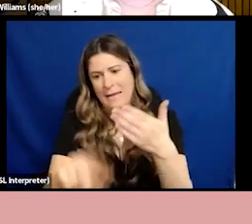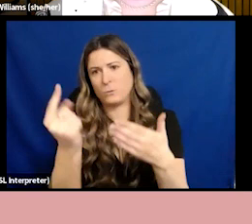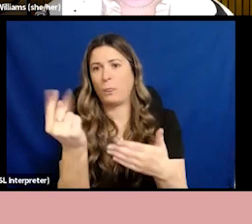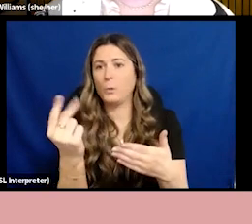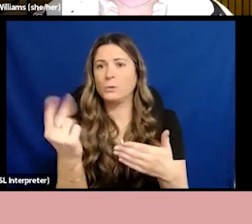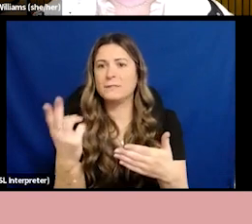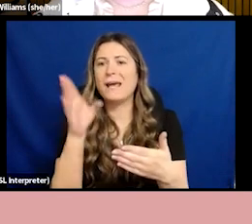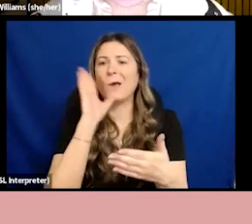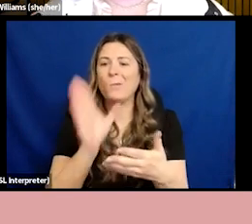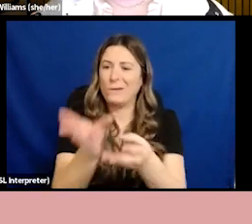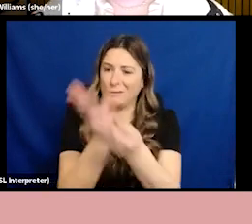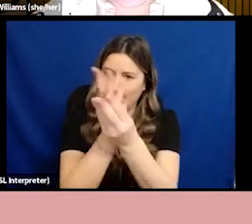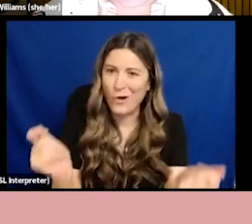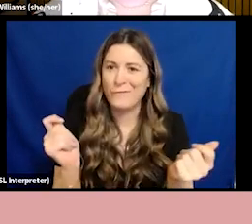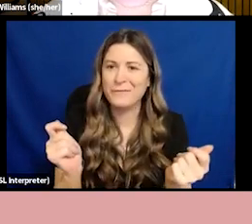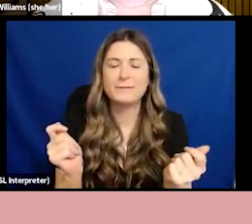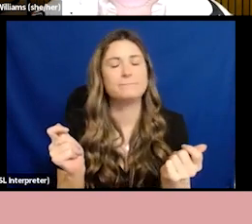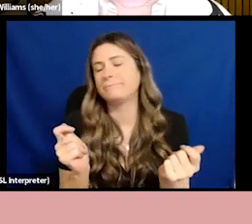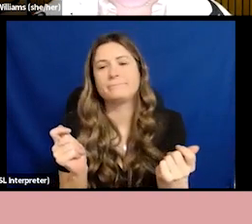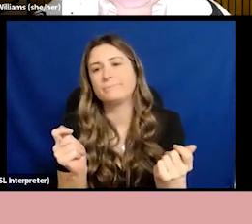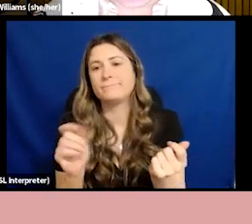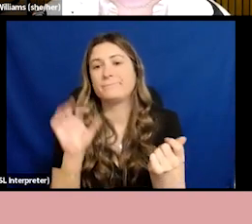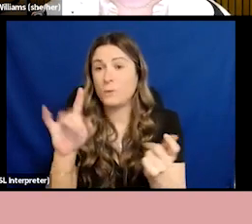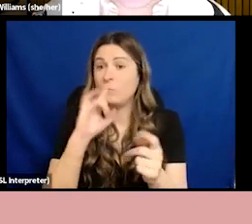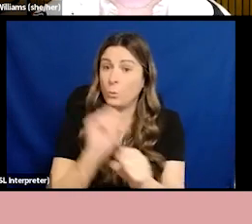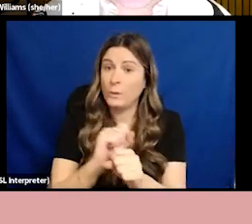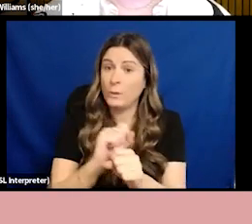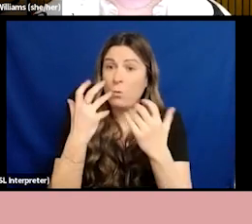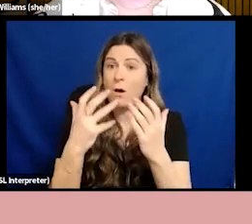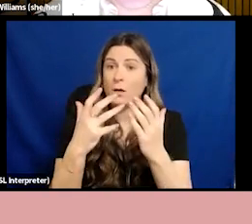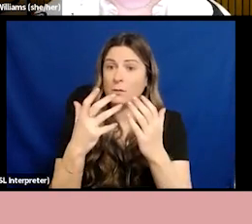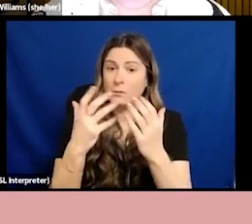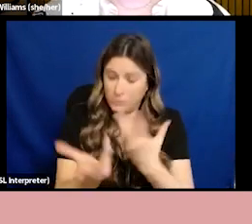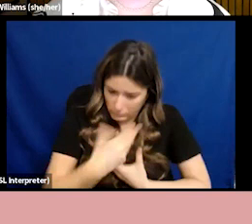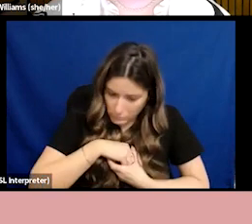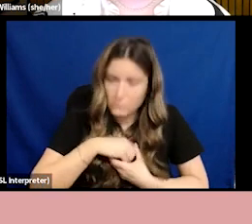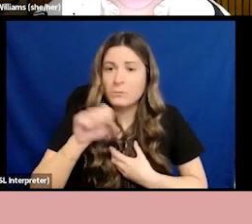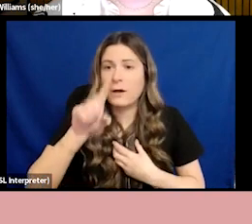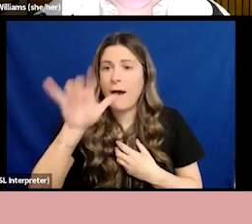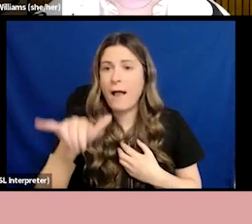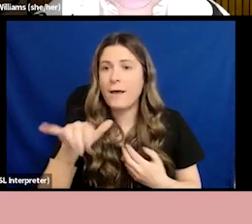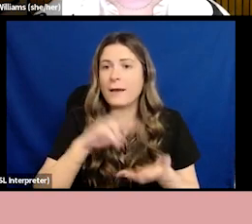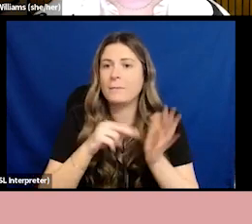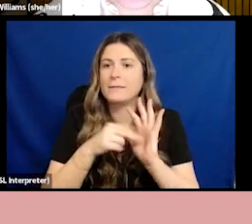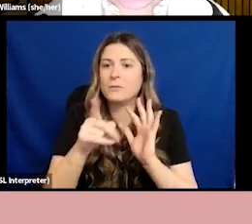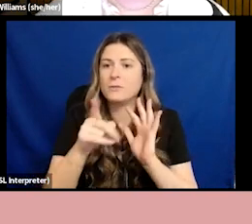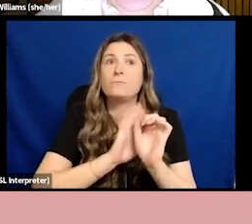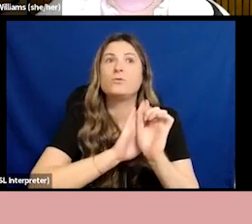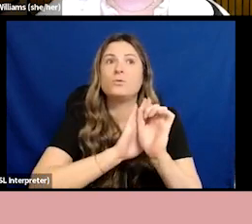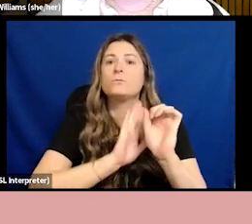if you really want to be an ally, you need to continue to apply pressure and to push for change.